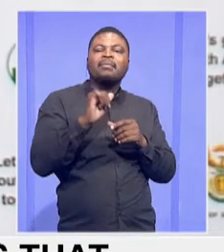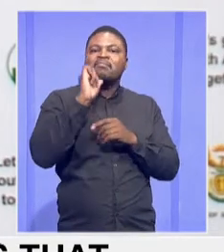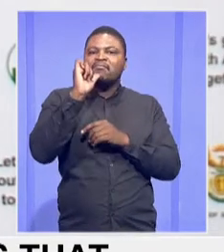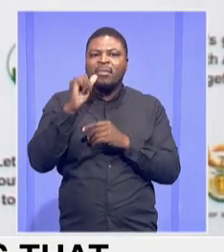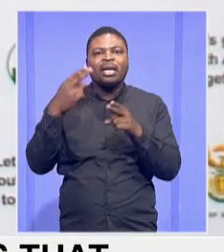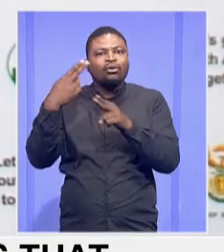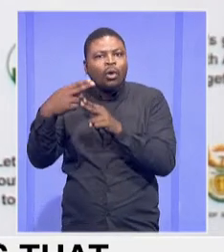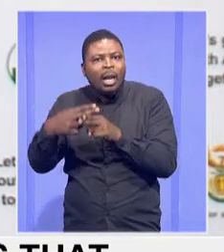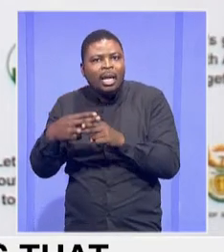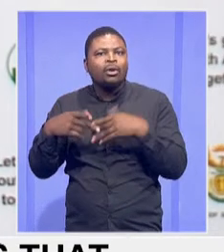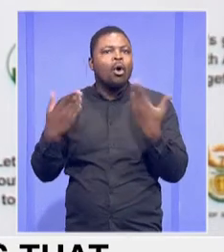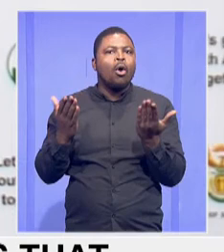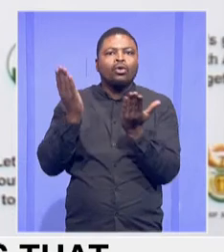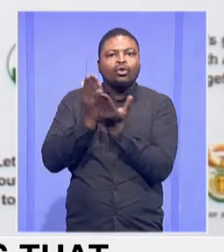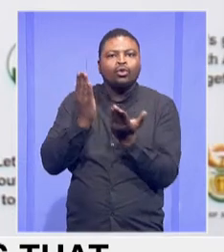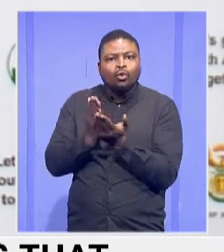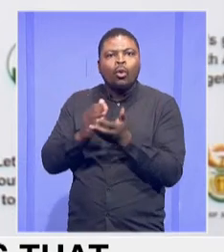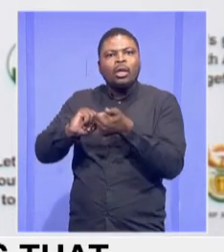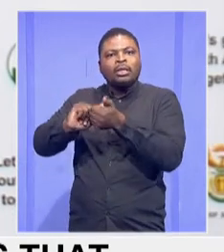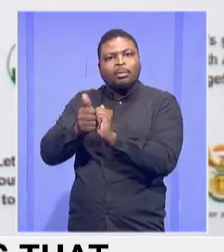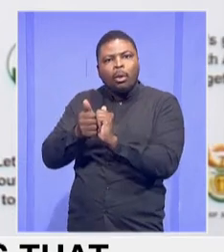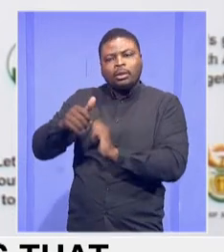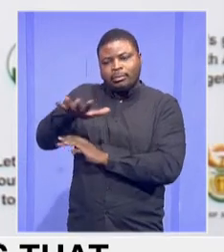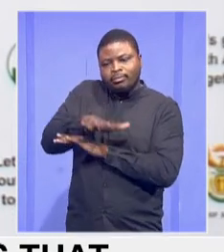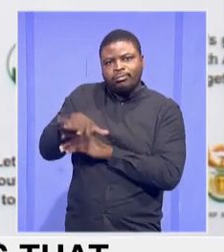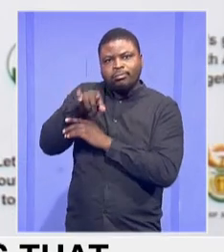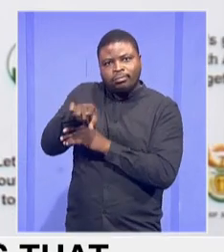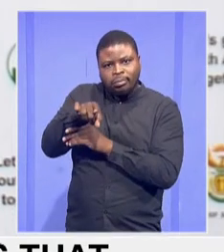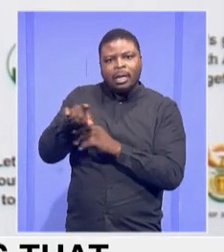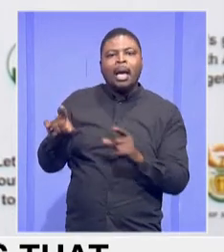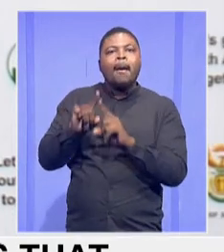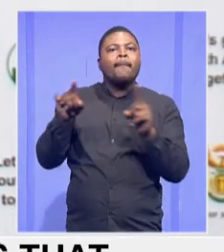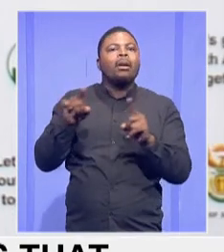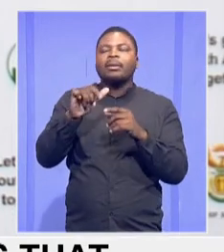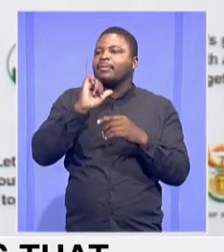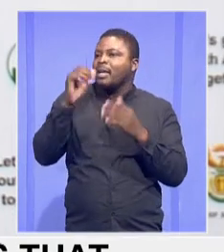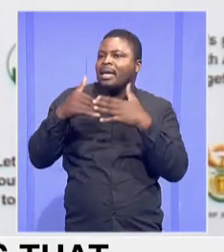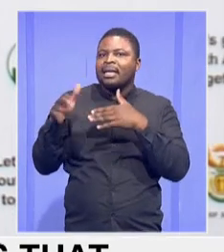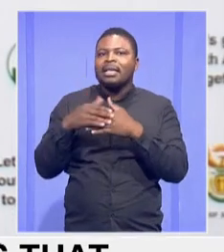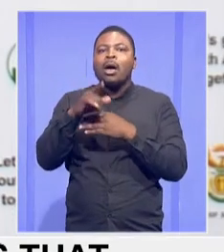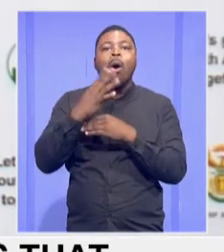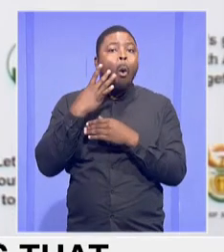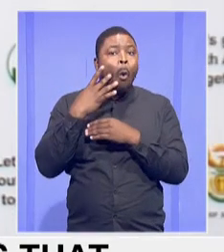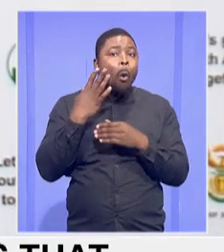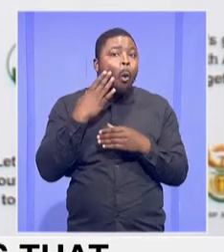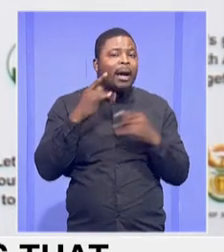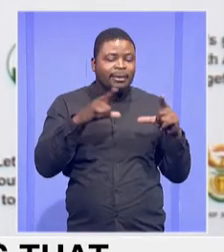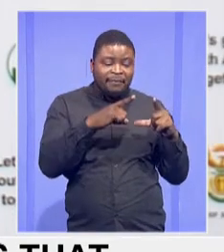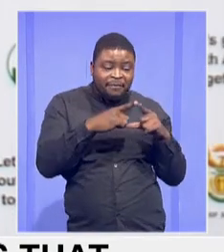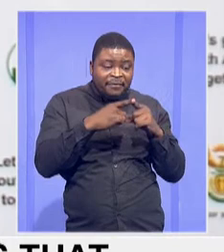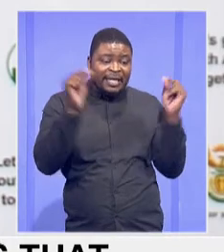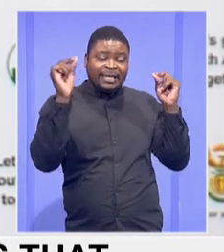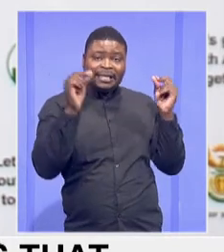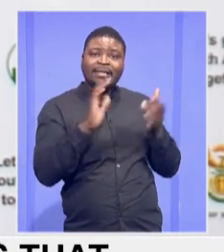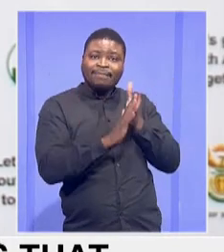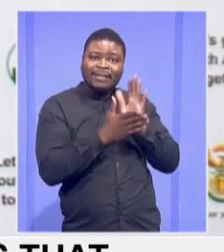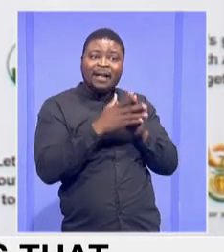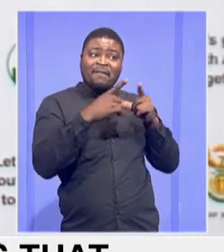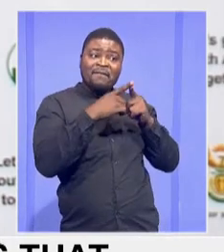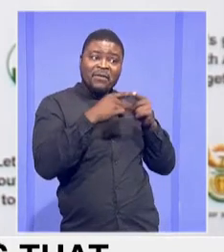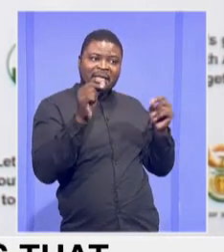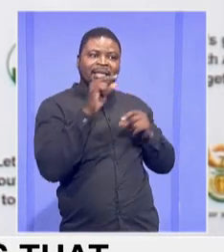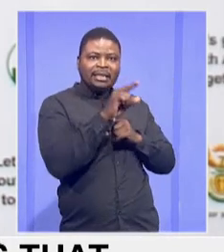or whether it's classrooms, when we say it has reached practical completion, it means it's ready for use